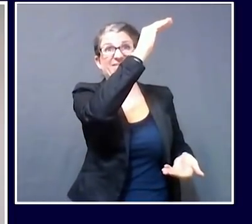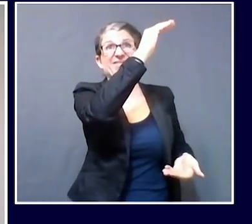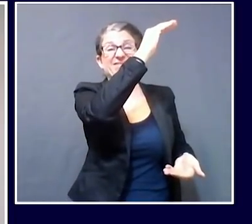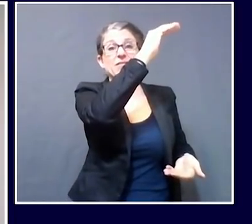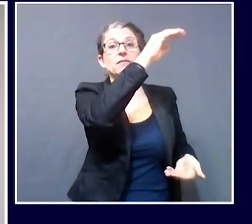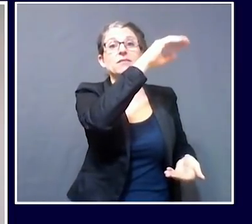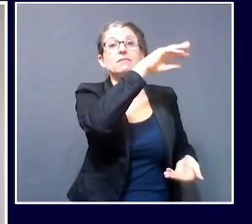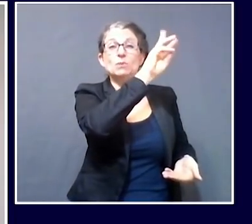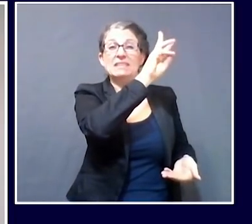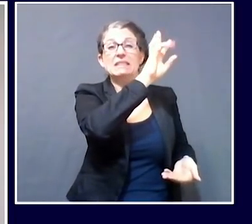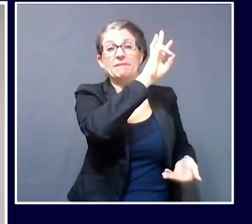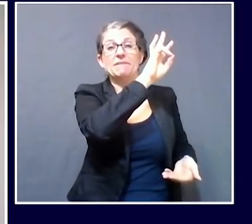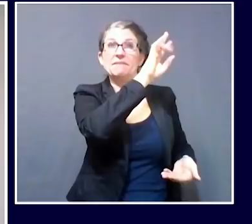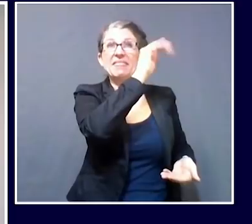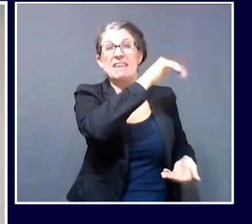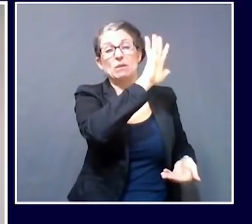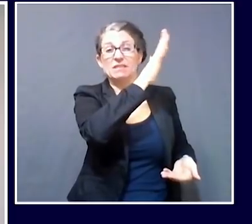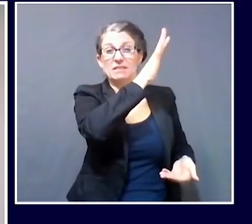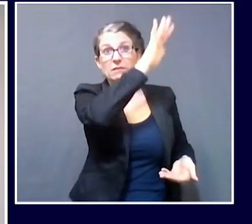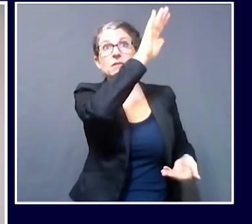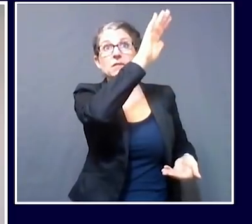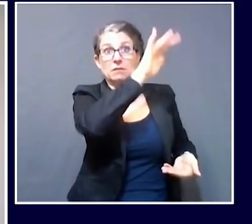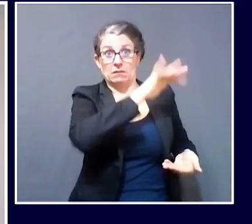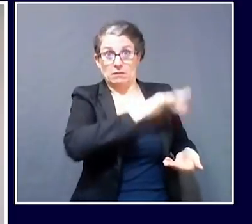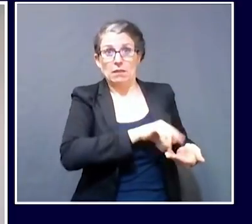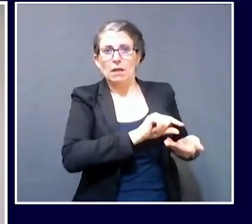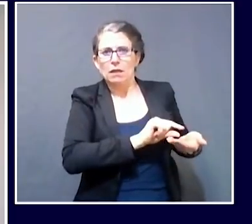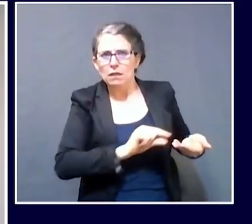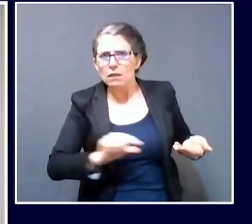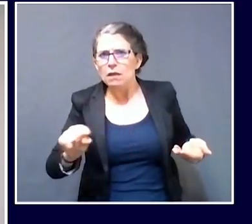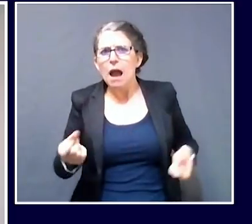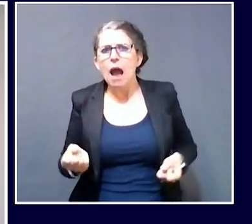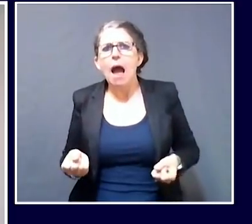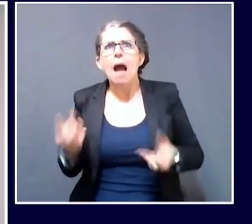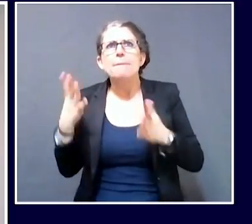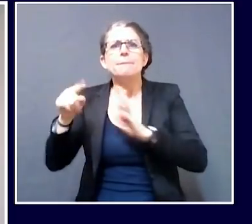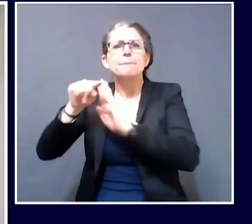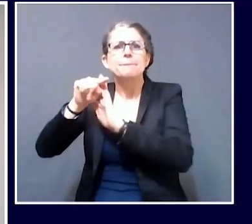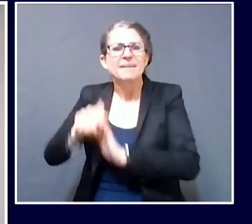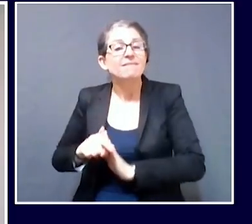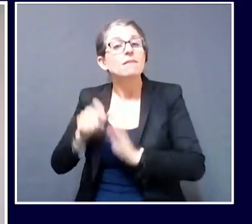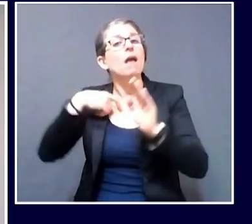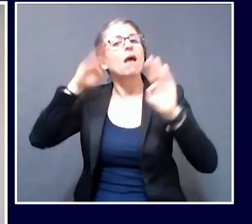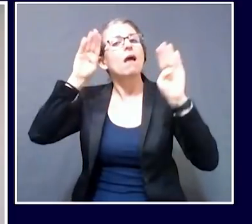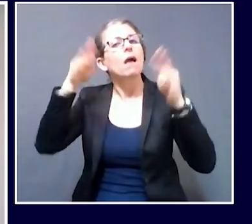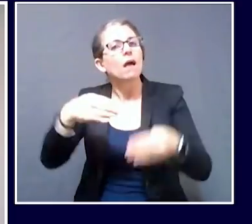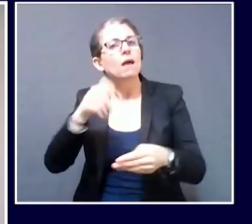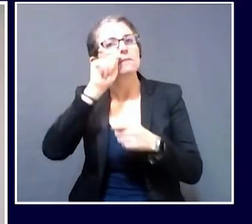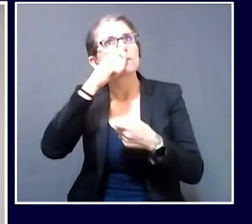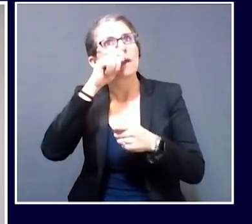is the number of those tests that are molecular. That number is 62